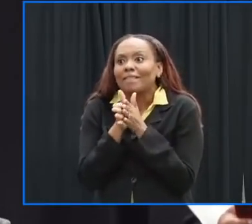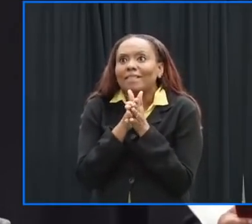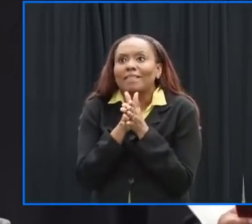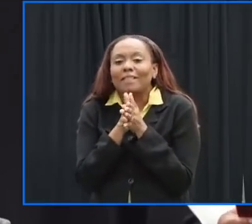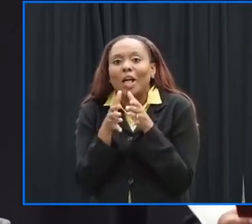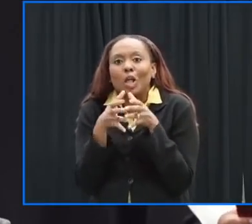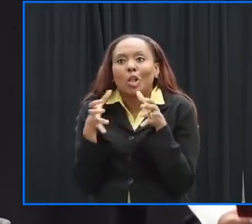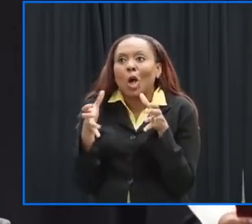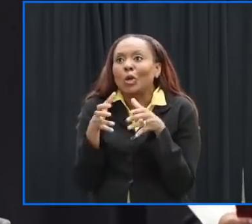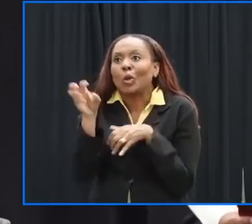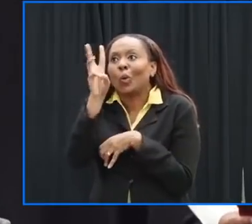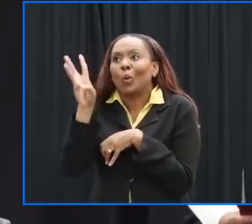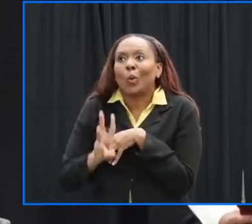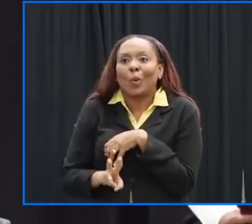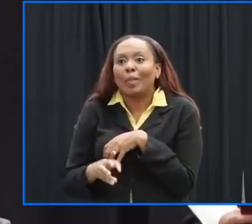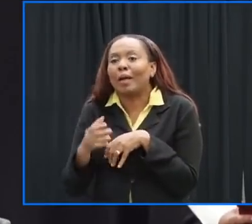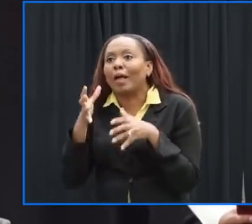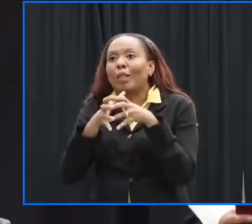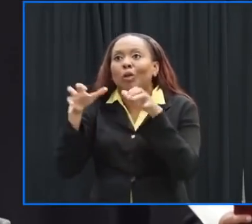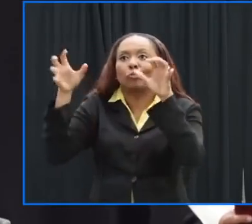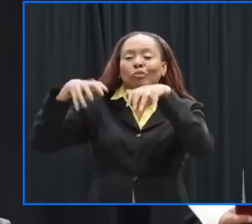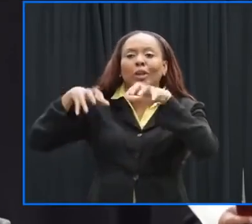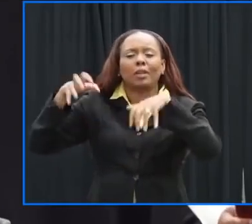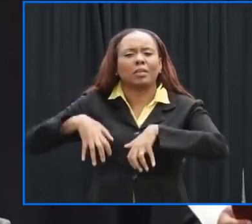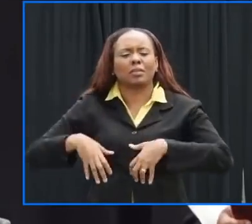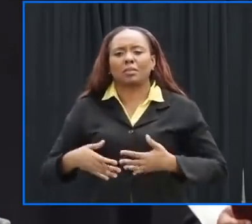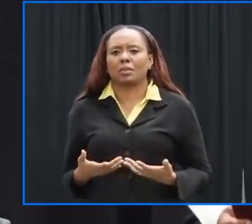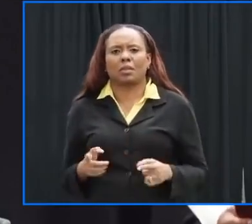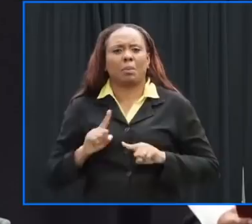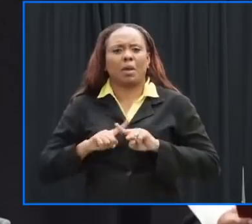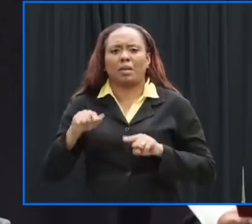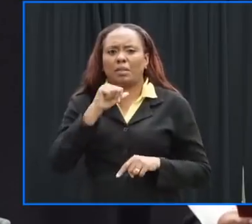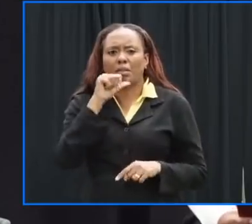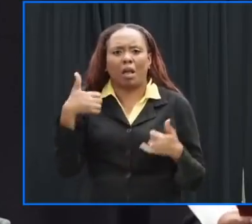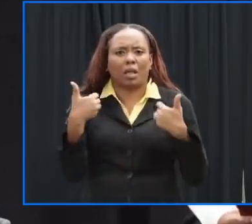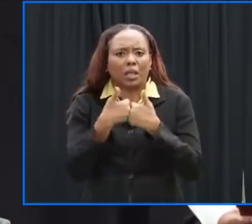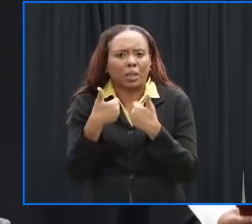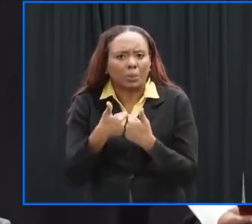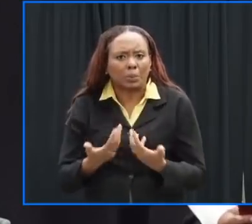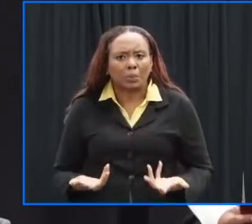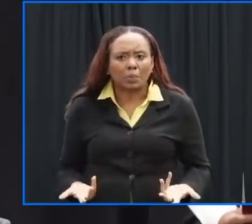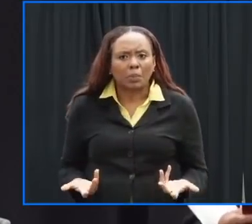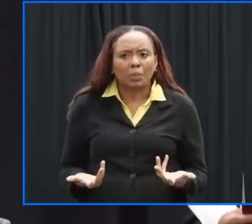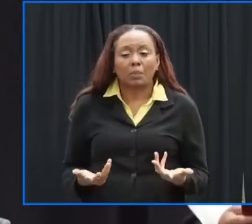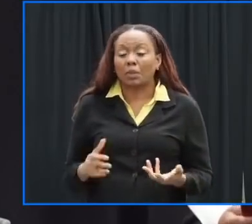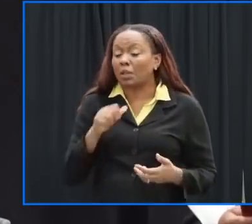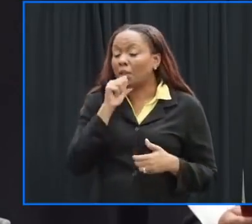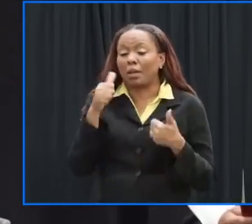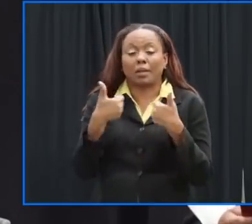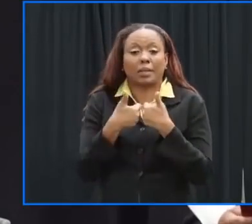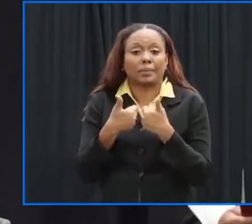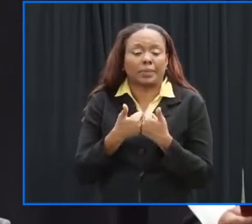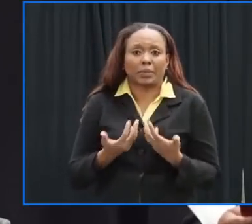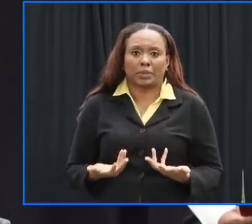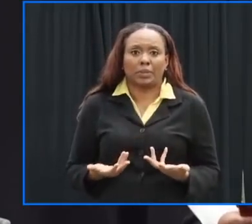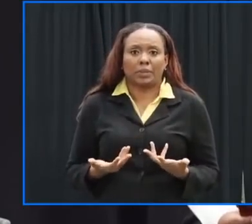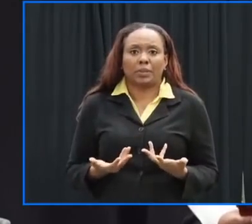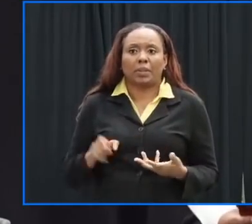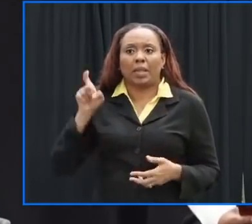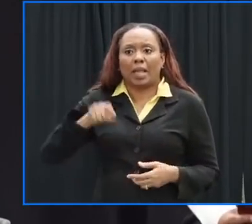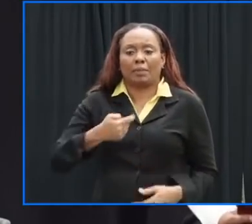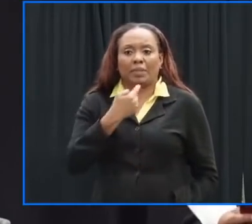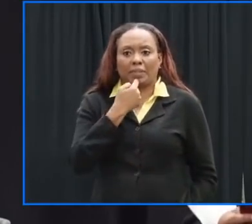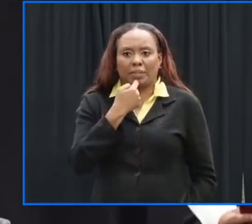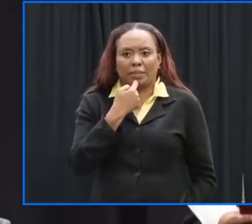there is nothing to play about with not even vaguely as it relates to